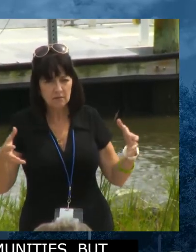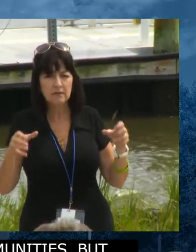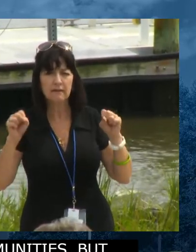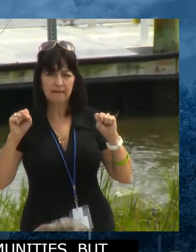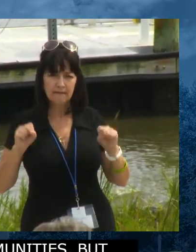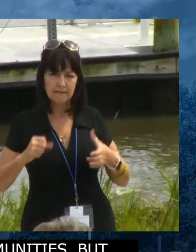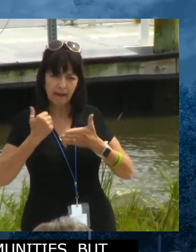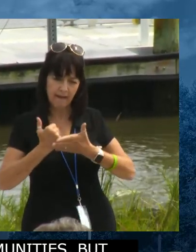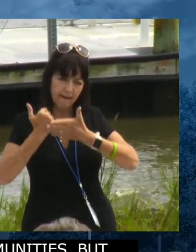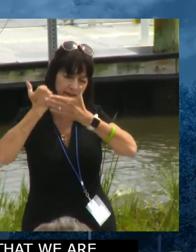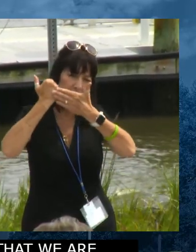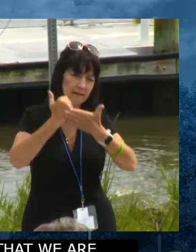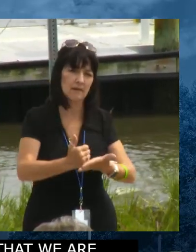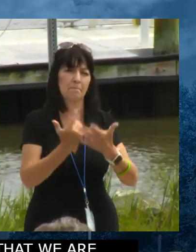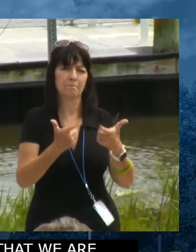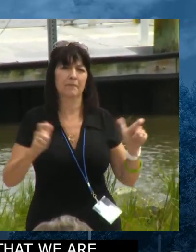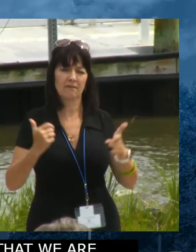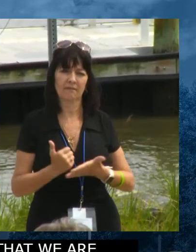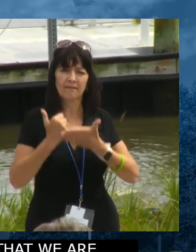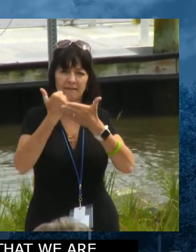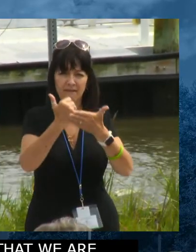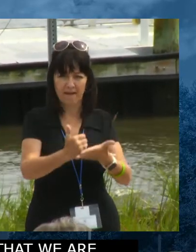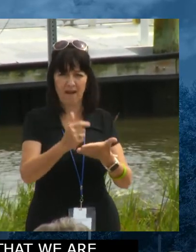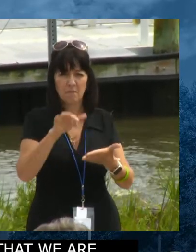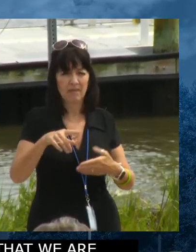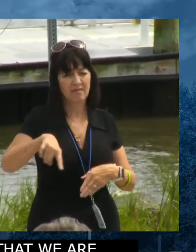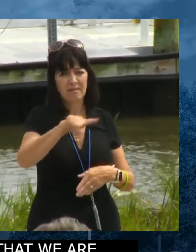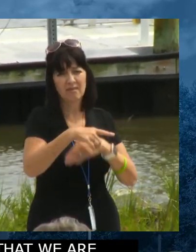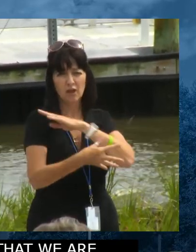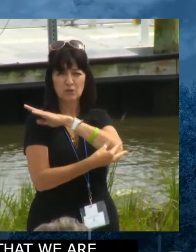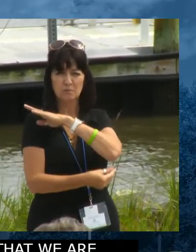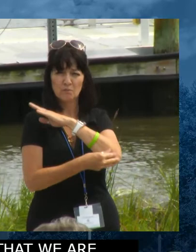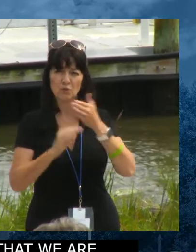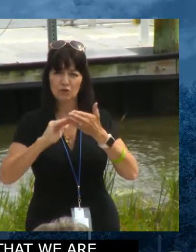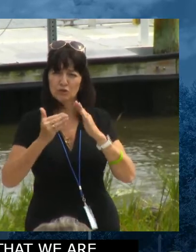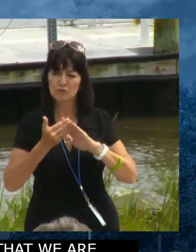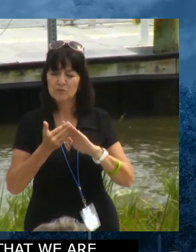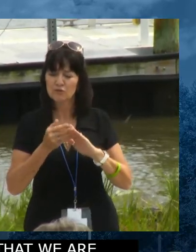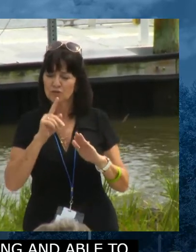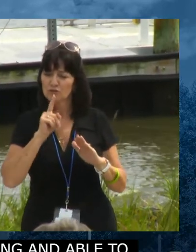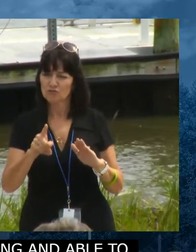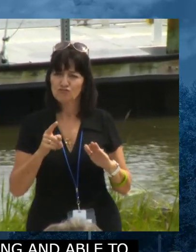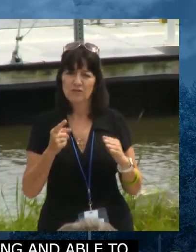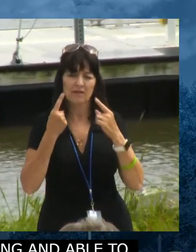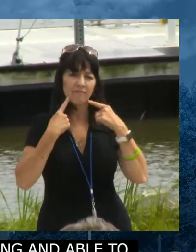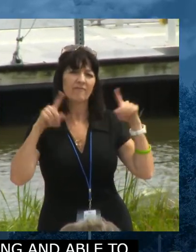much more in these underserved communities. And we're very, very excited about that. So just thank you, everyone.